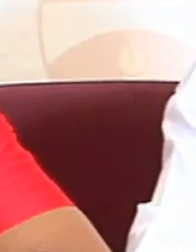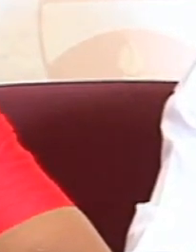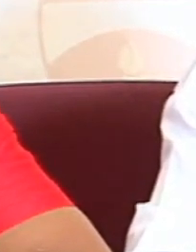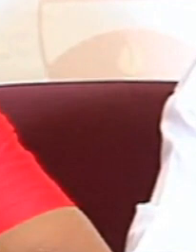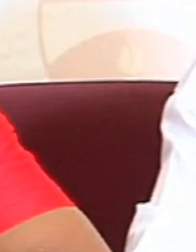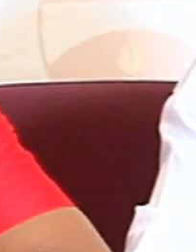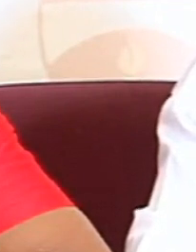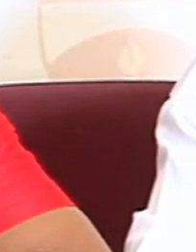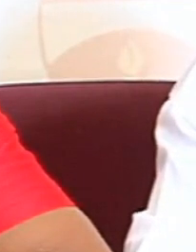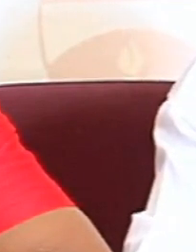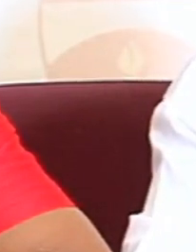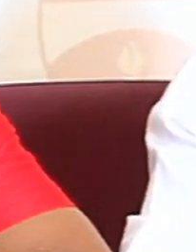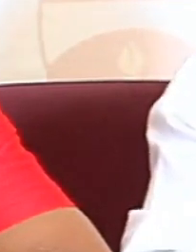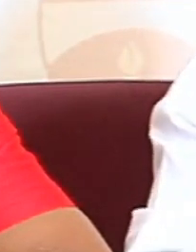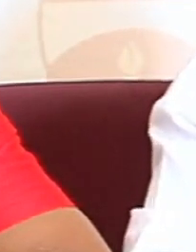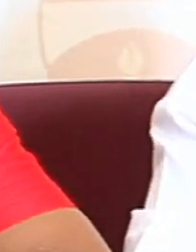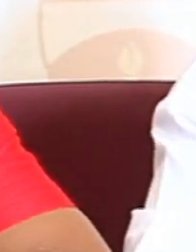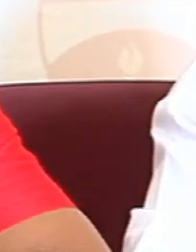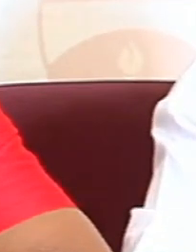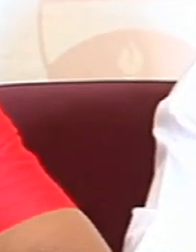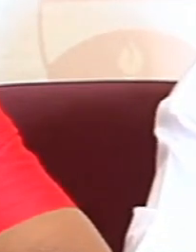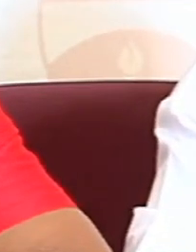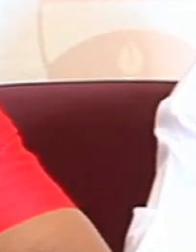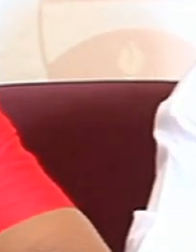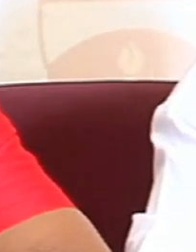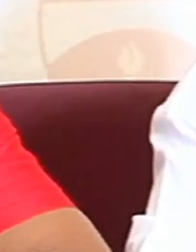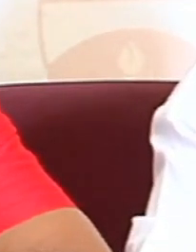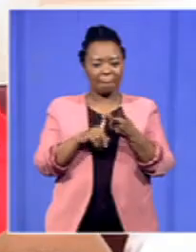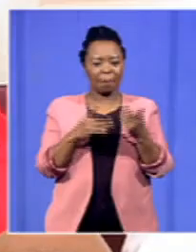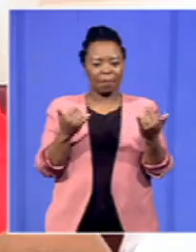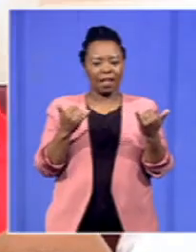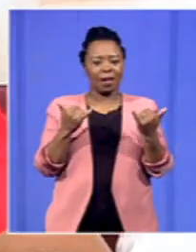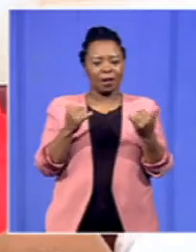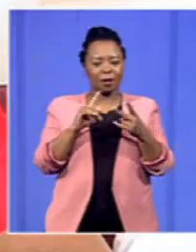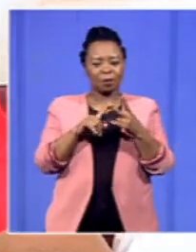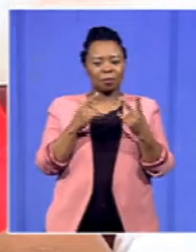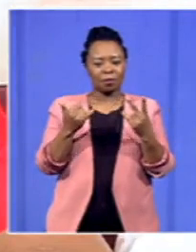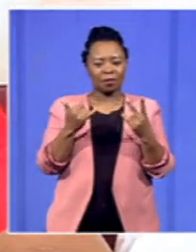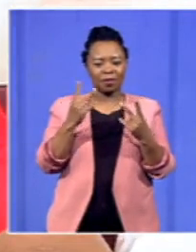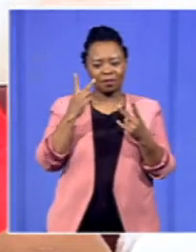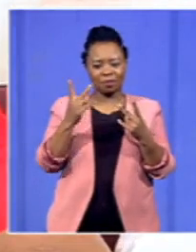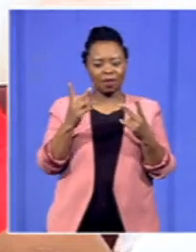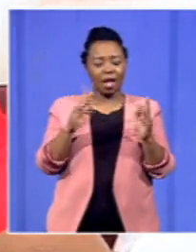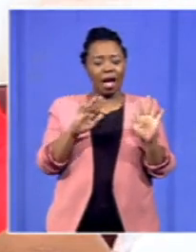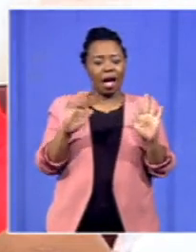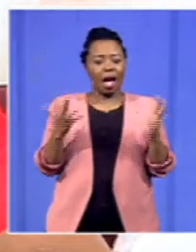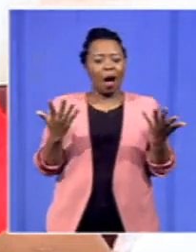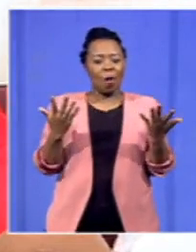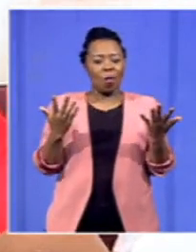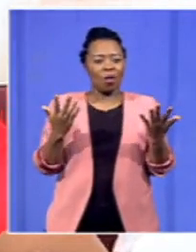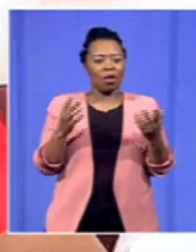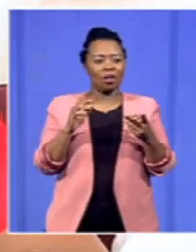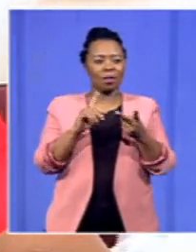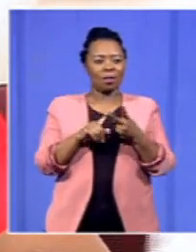problem with Nehao to say that this is not a problem of the Department of Health alone. That is why we are saying that we'll also be